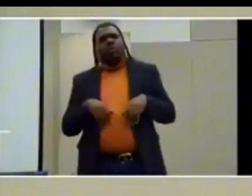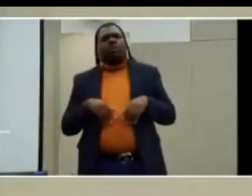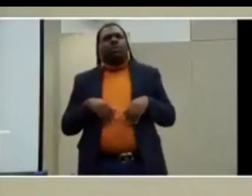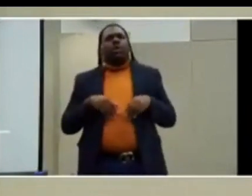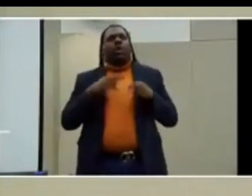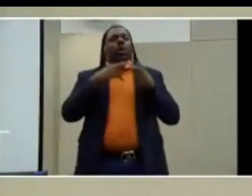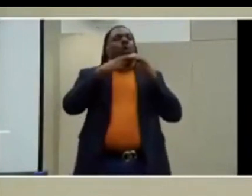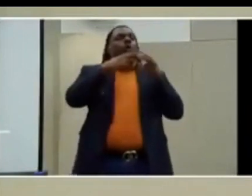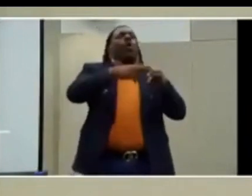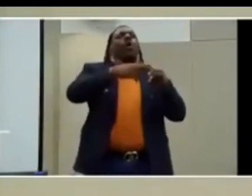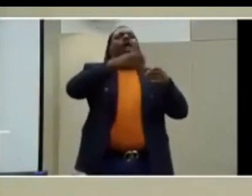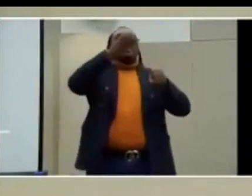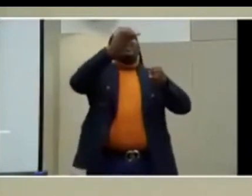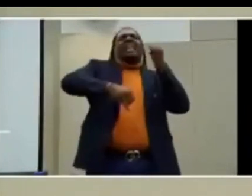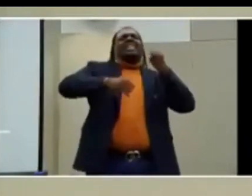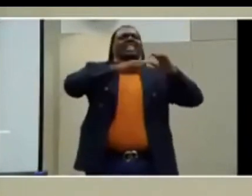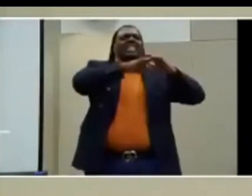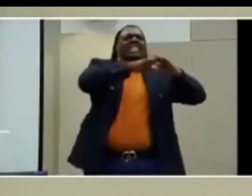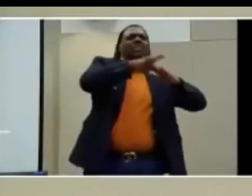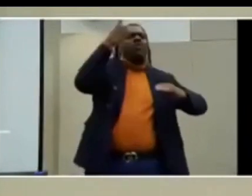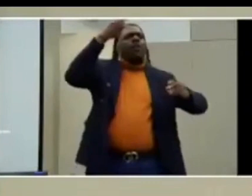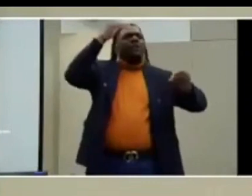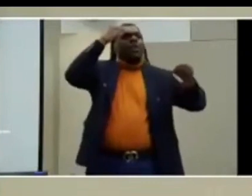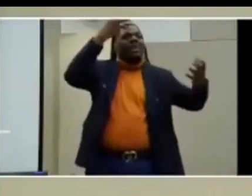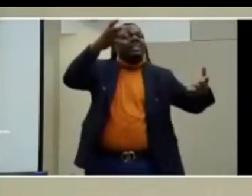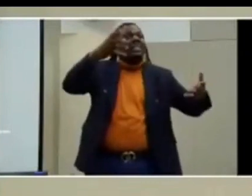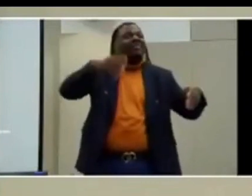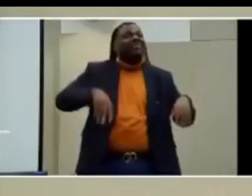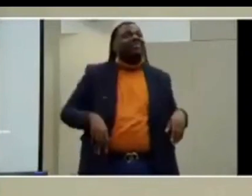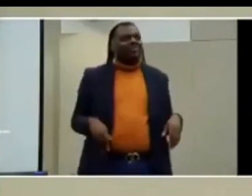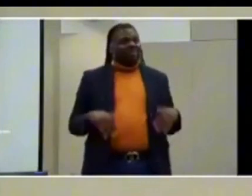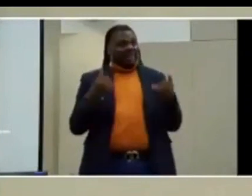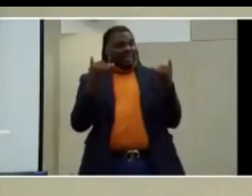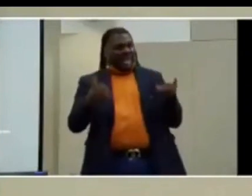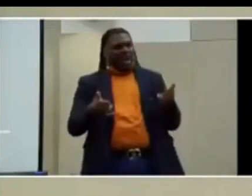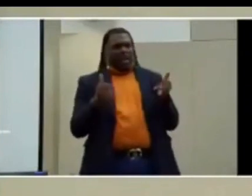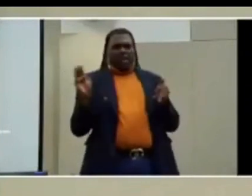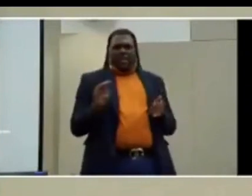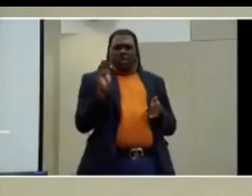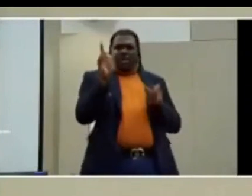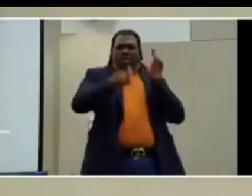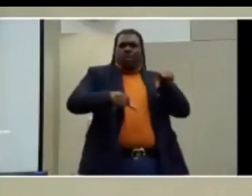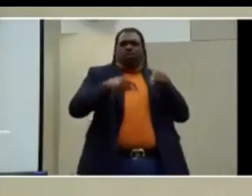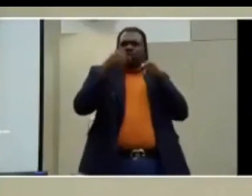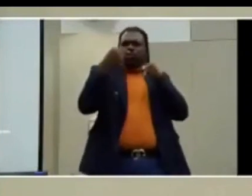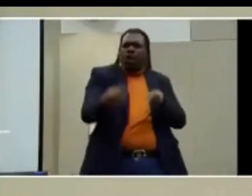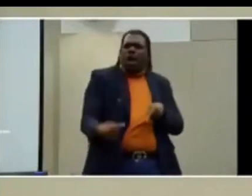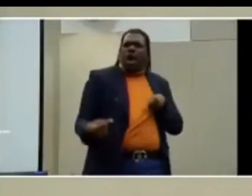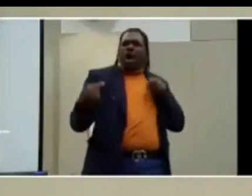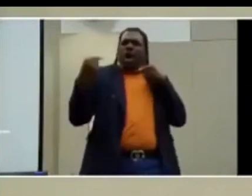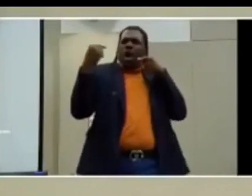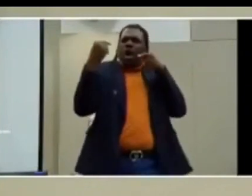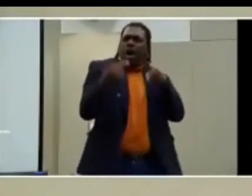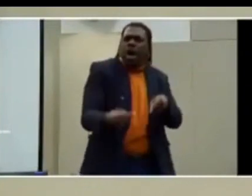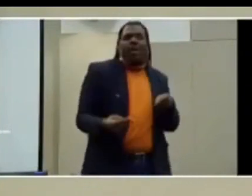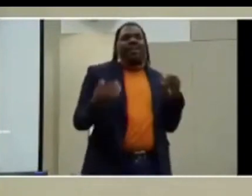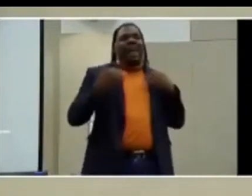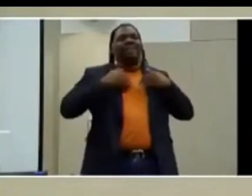frontiers, accessibility information. And as all of you know, millions of people struggle to gain access,